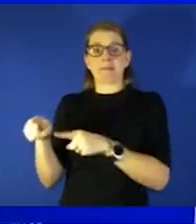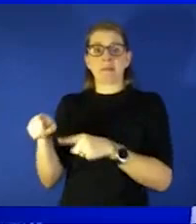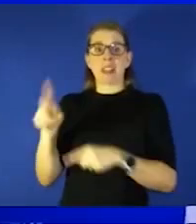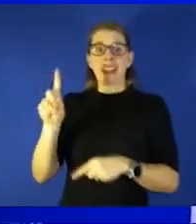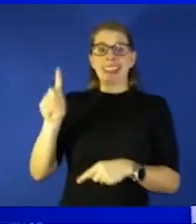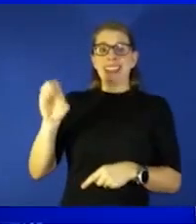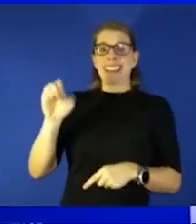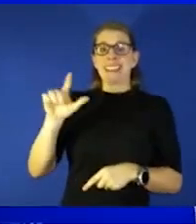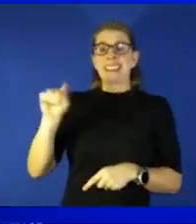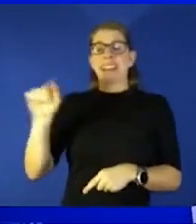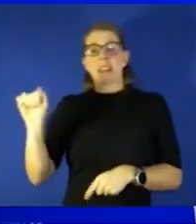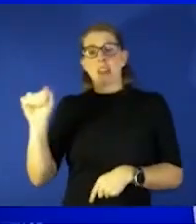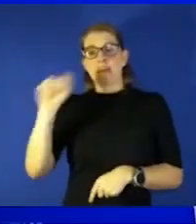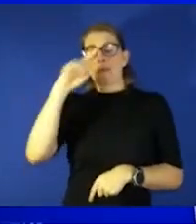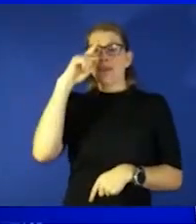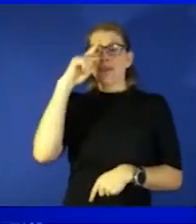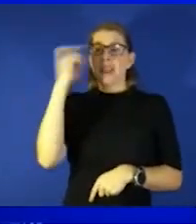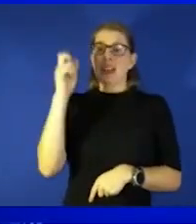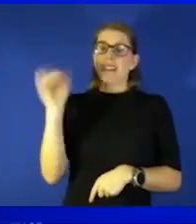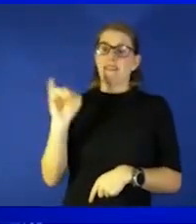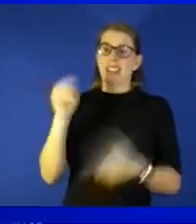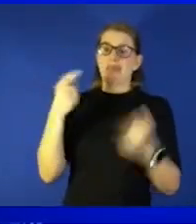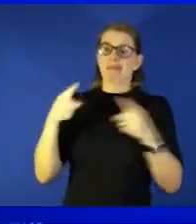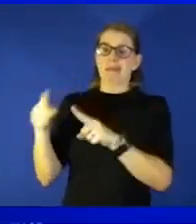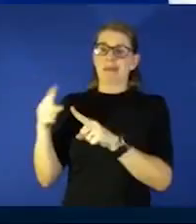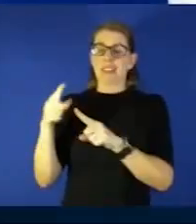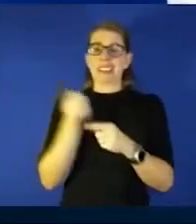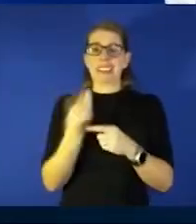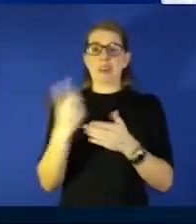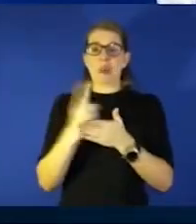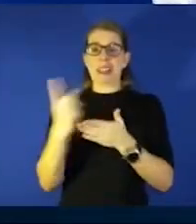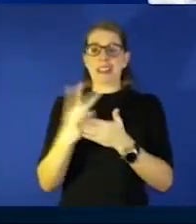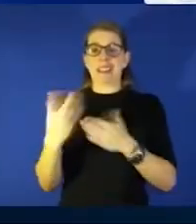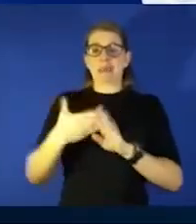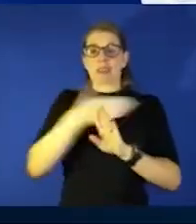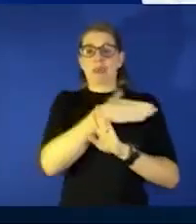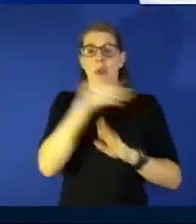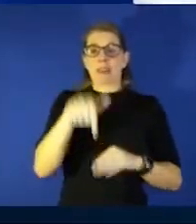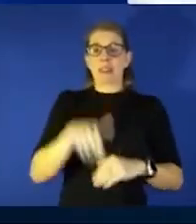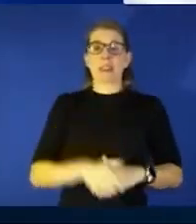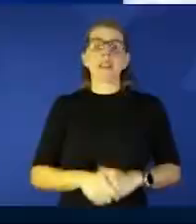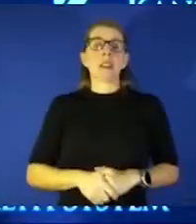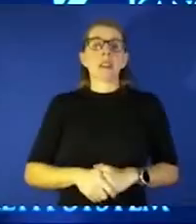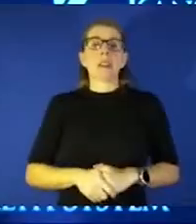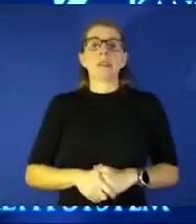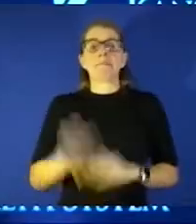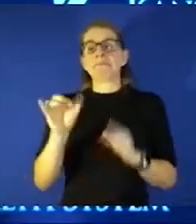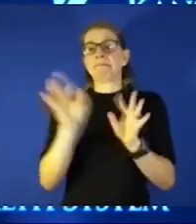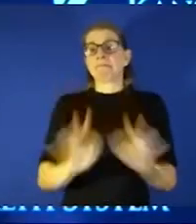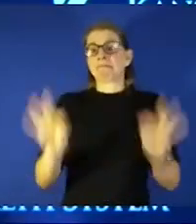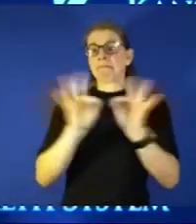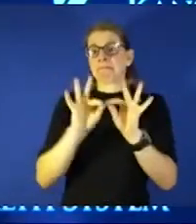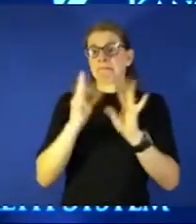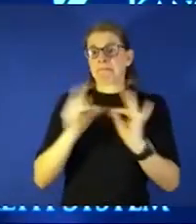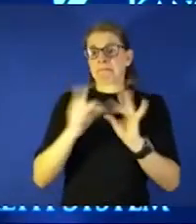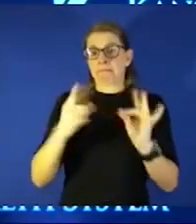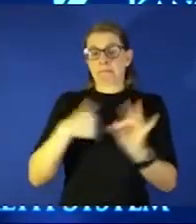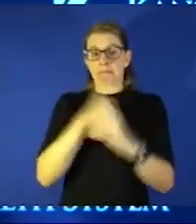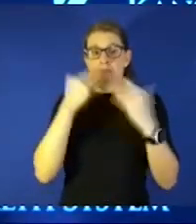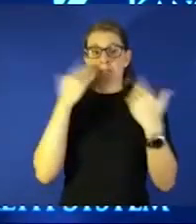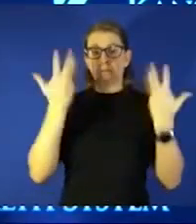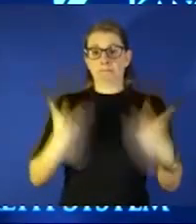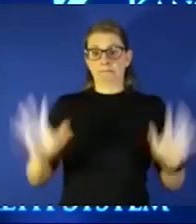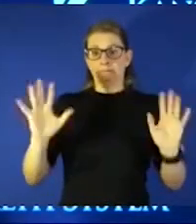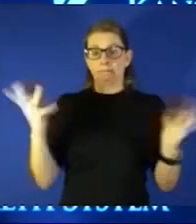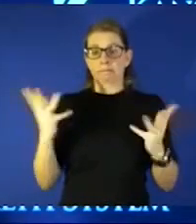those infections were occurring several weeks before this yeah and I think that that's an important message and here's what we know we know